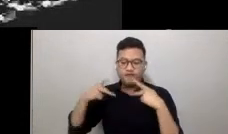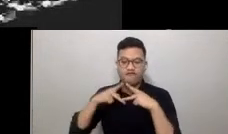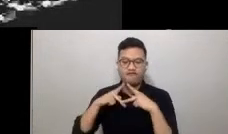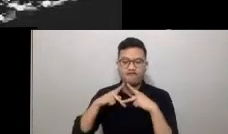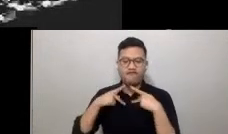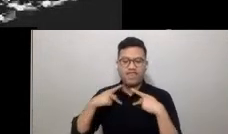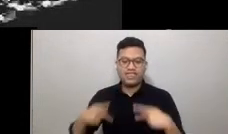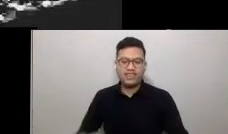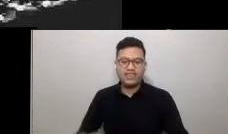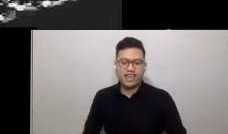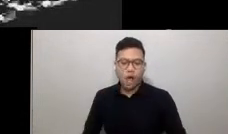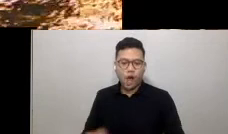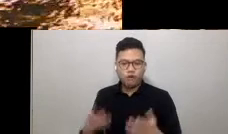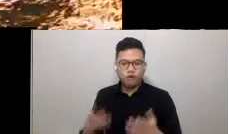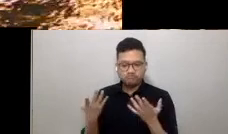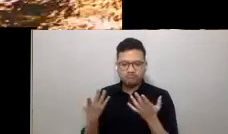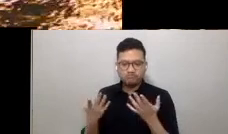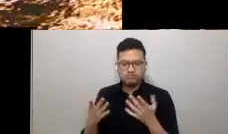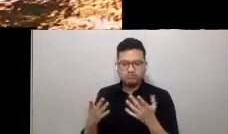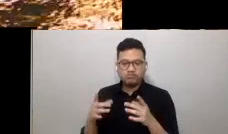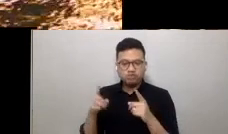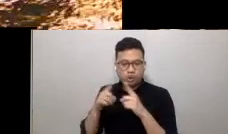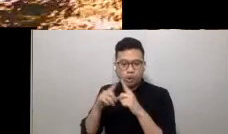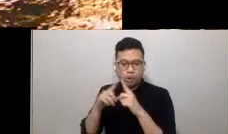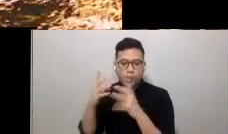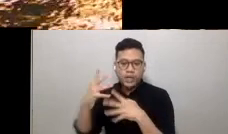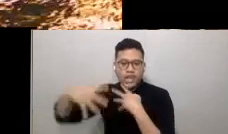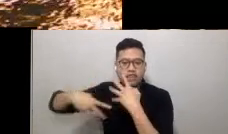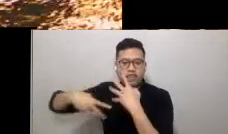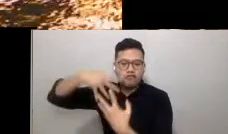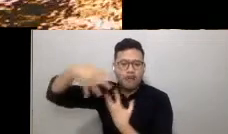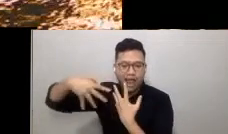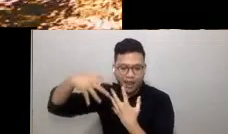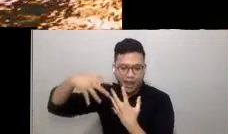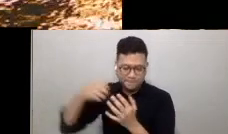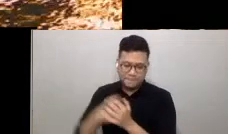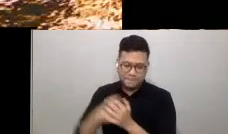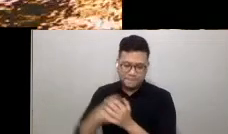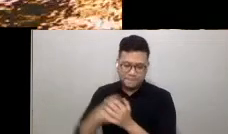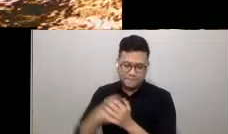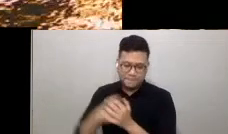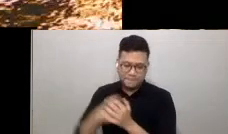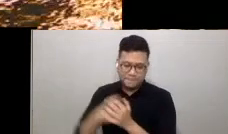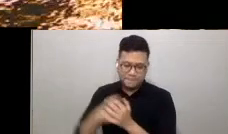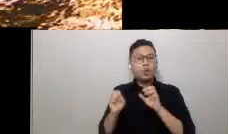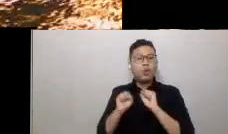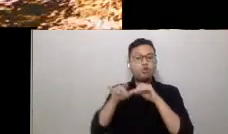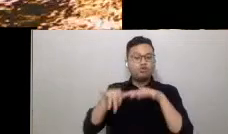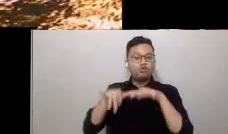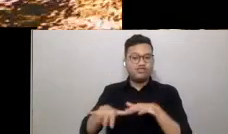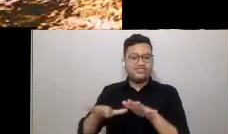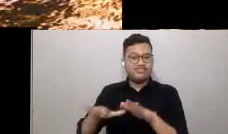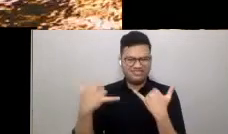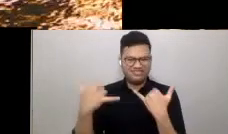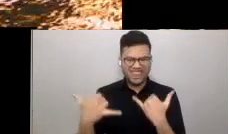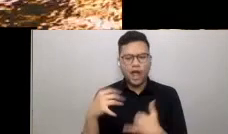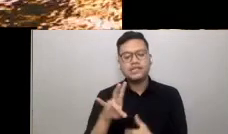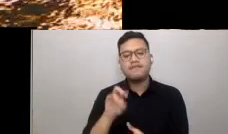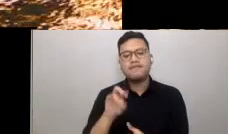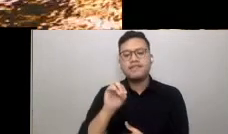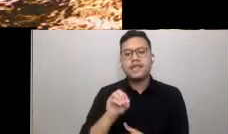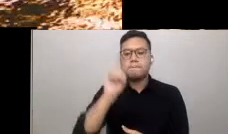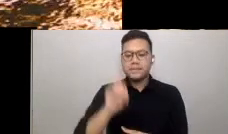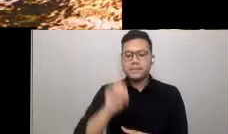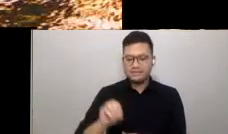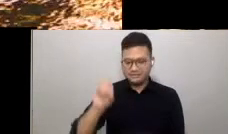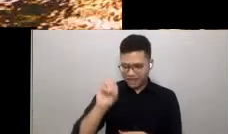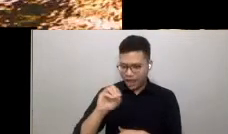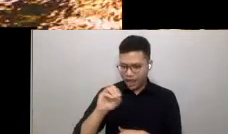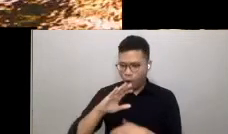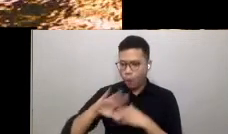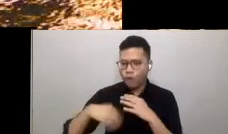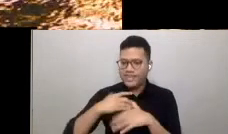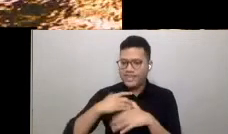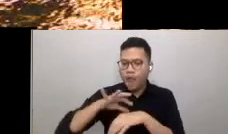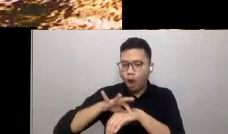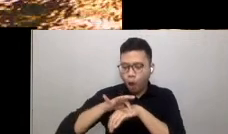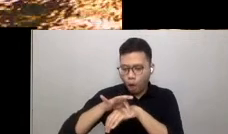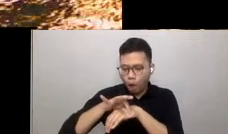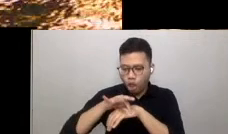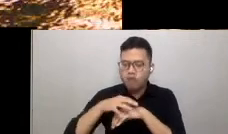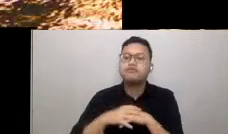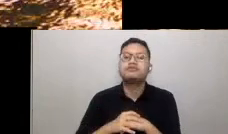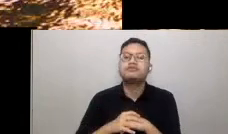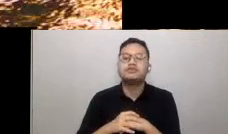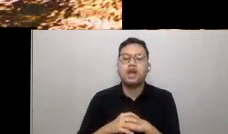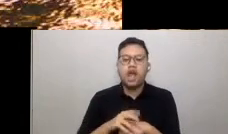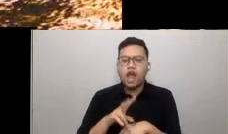to be able to converge. Now, oceans account for 70% of the surface area of the earth and deserts